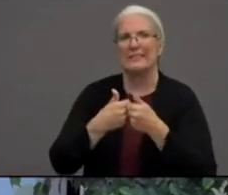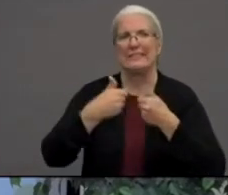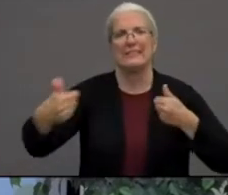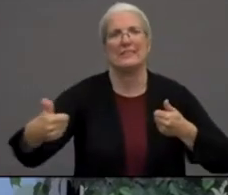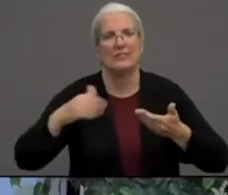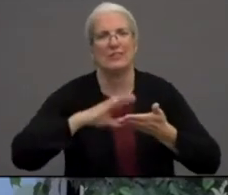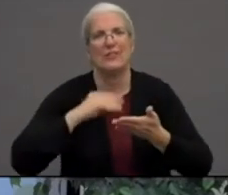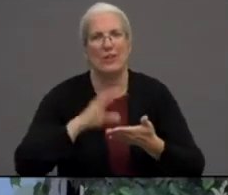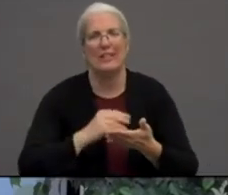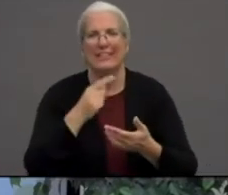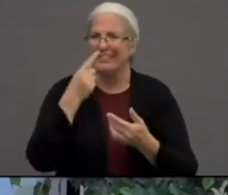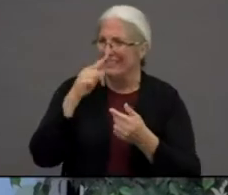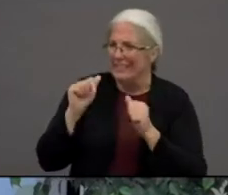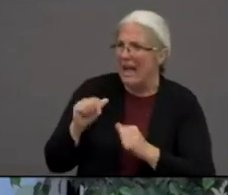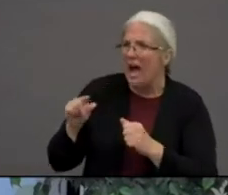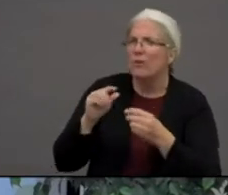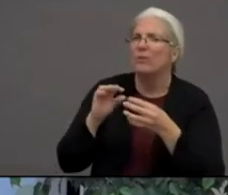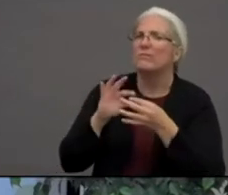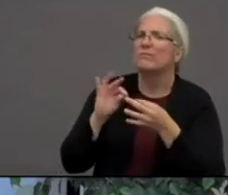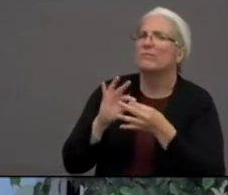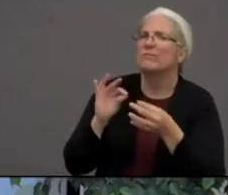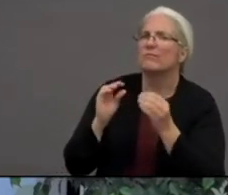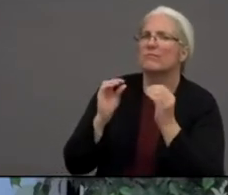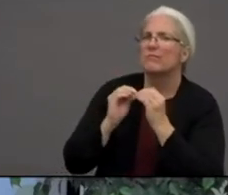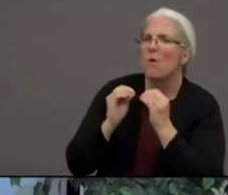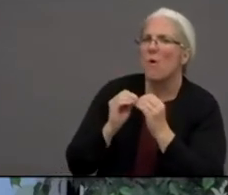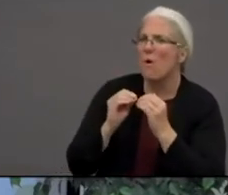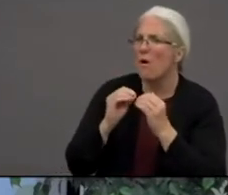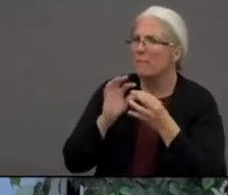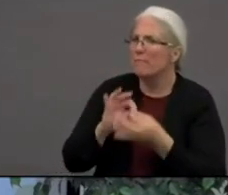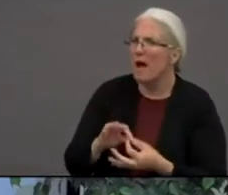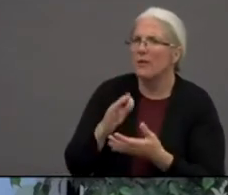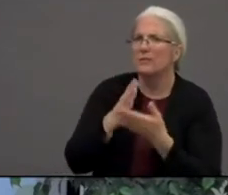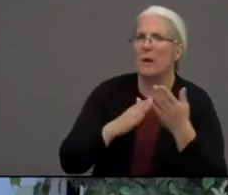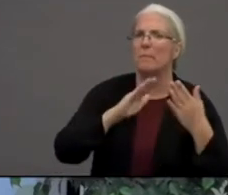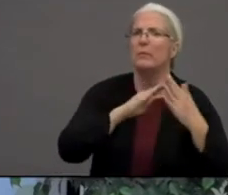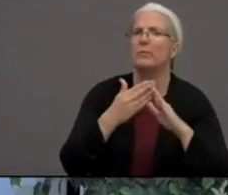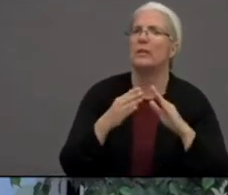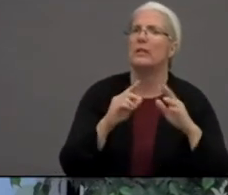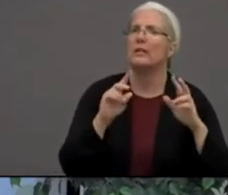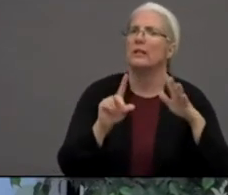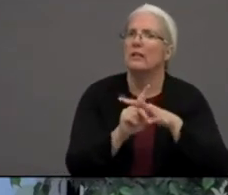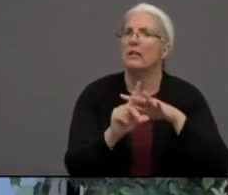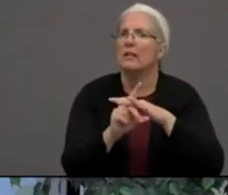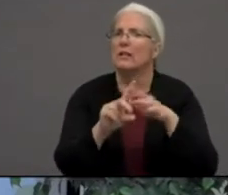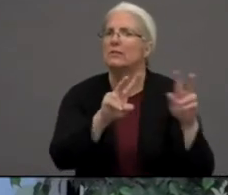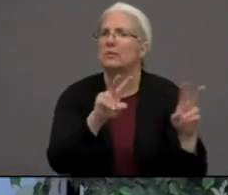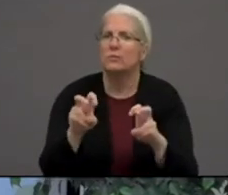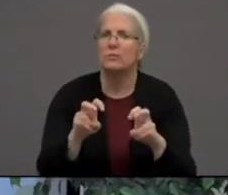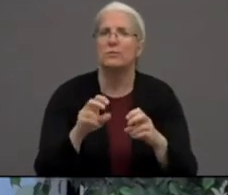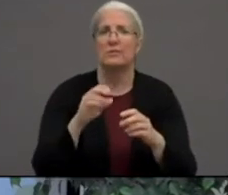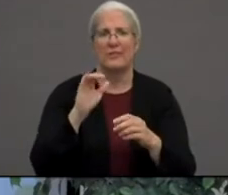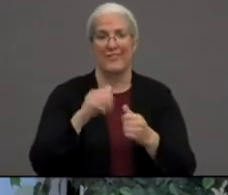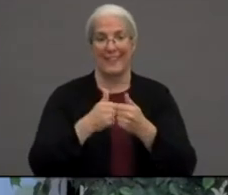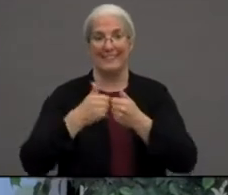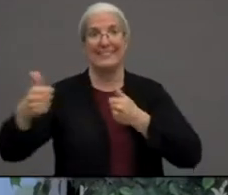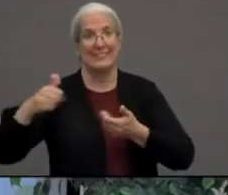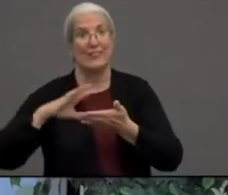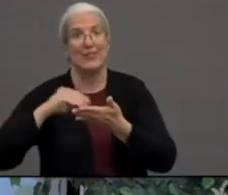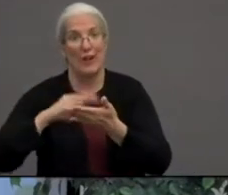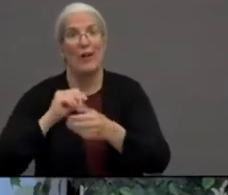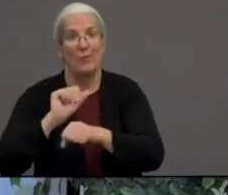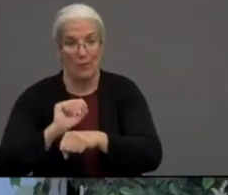where in some communities, distant learning worked fine, but in areas where disproportionately